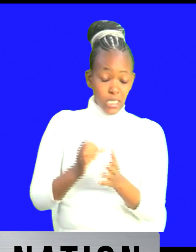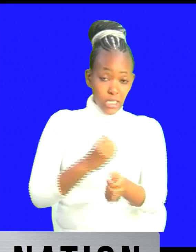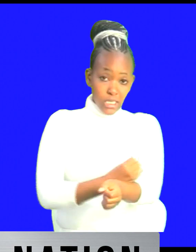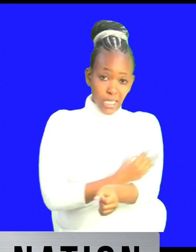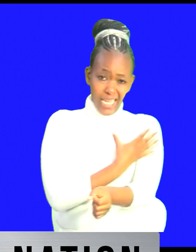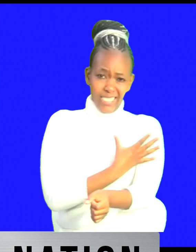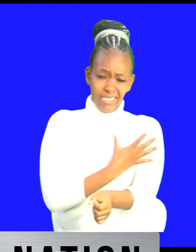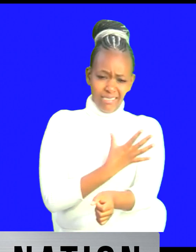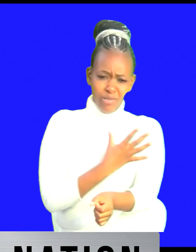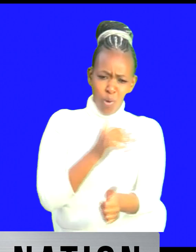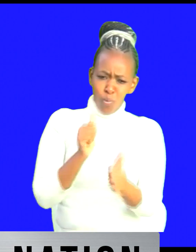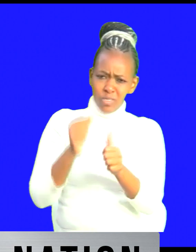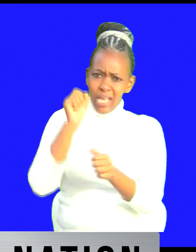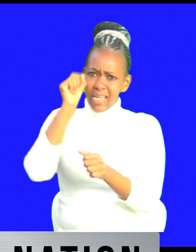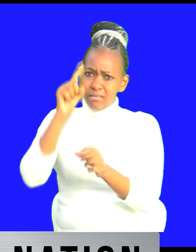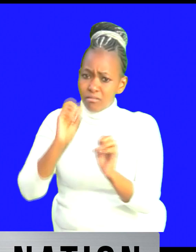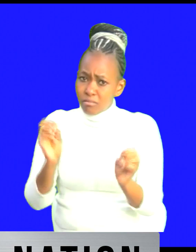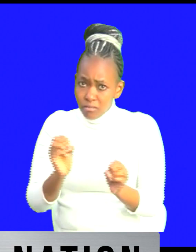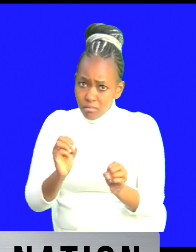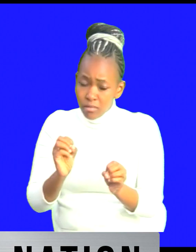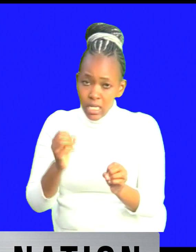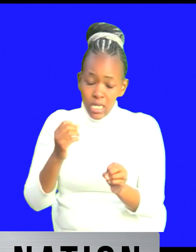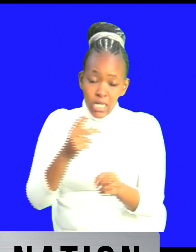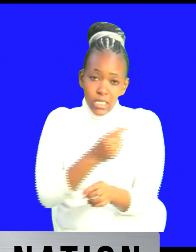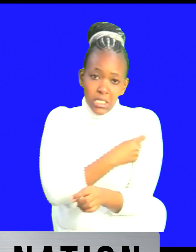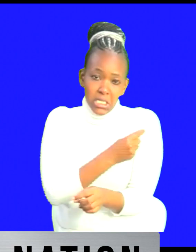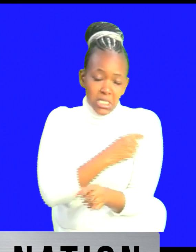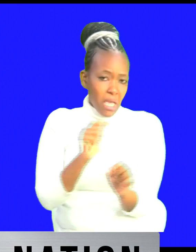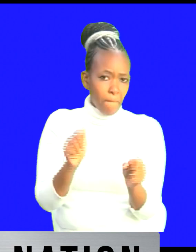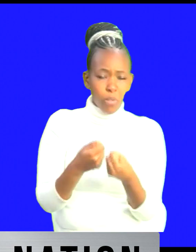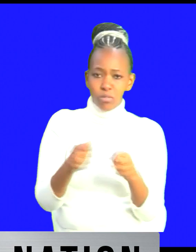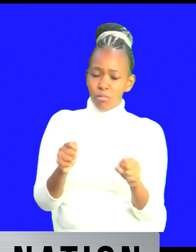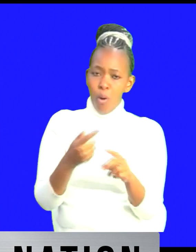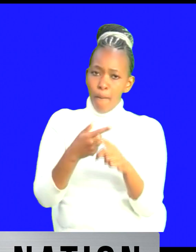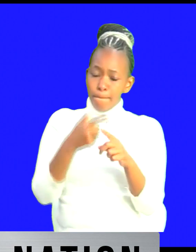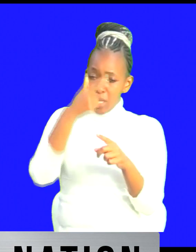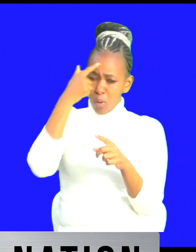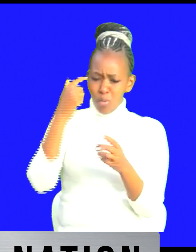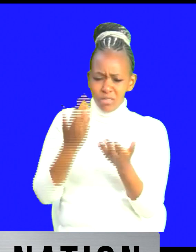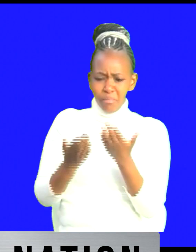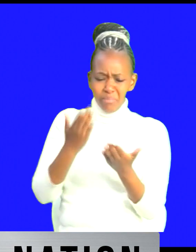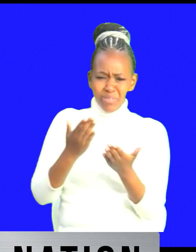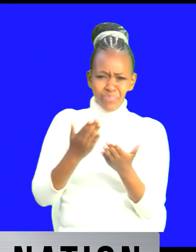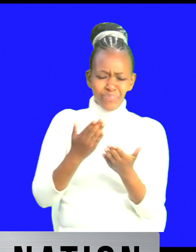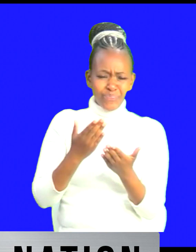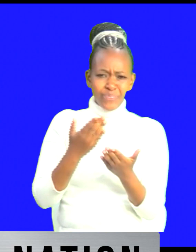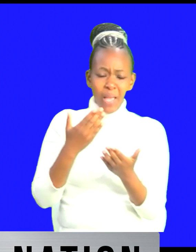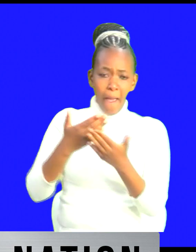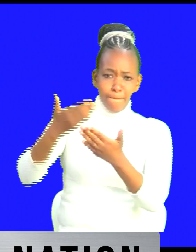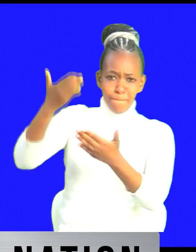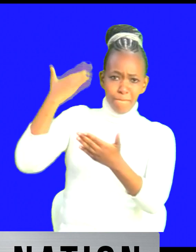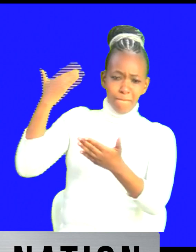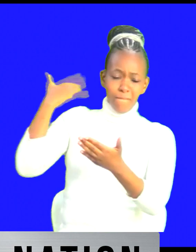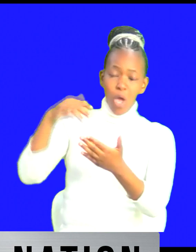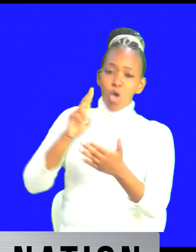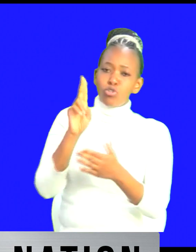you know that is untreatable why because maybe you eat sugar that is full of lead full of mercury